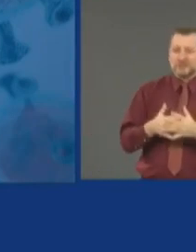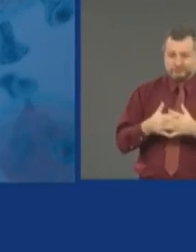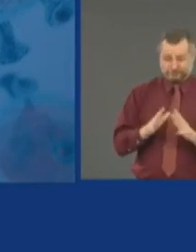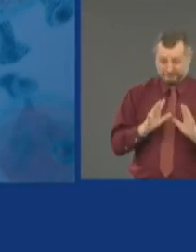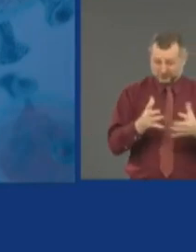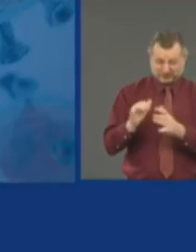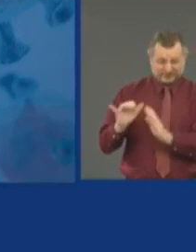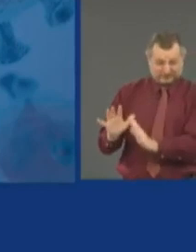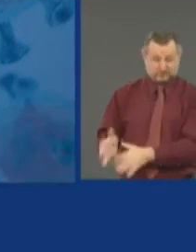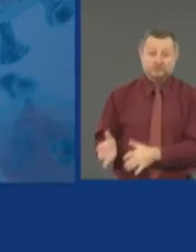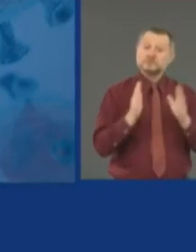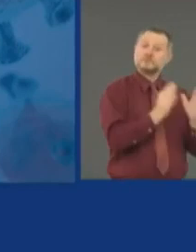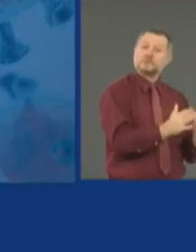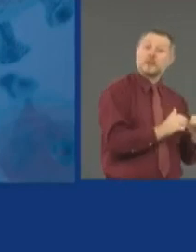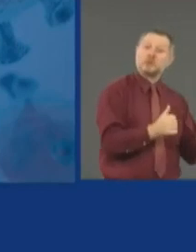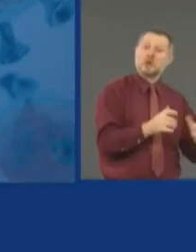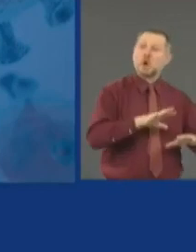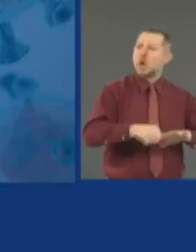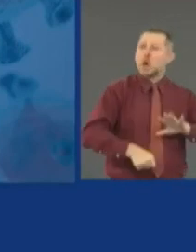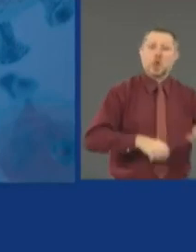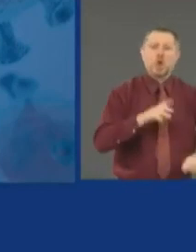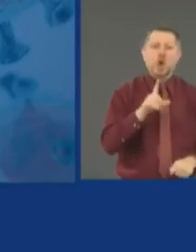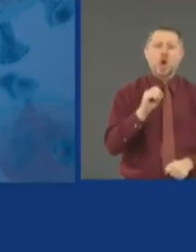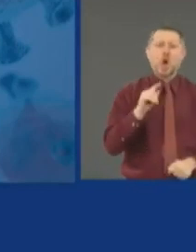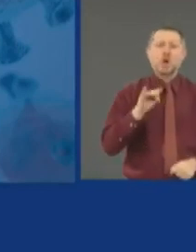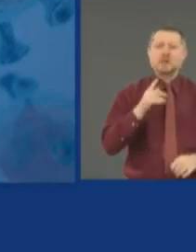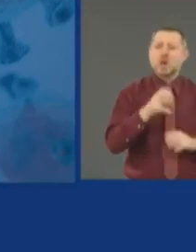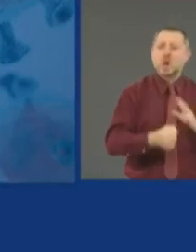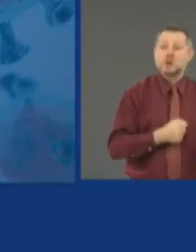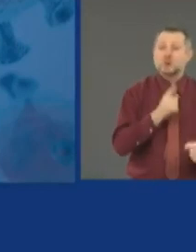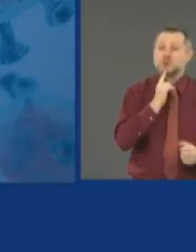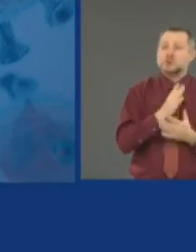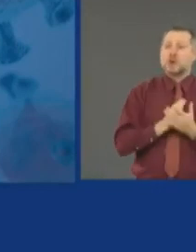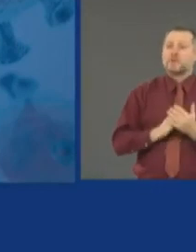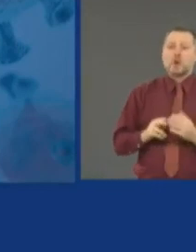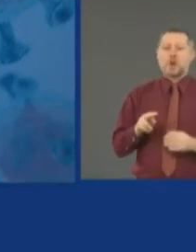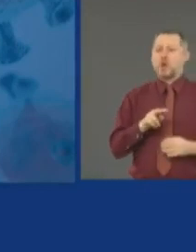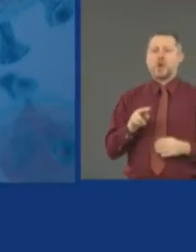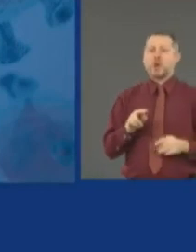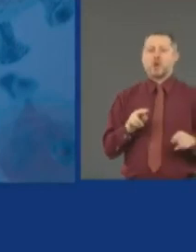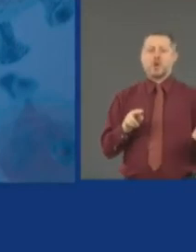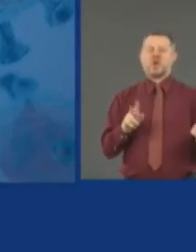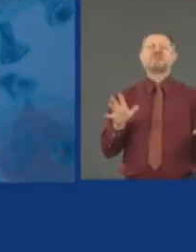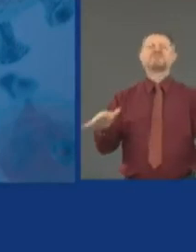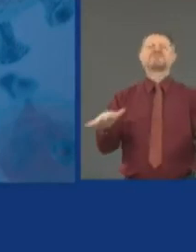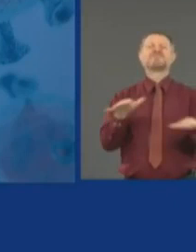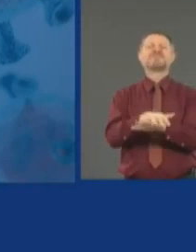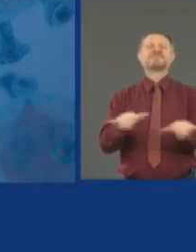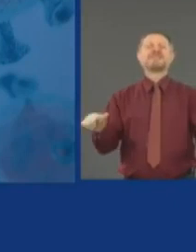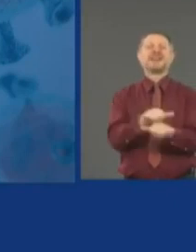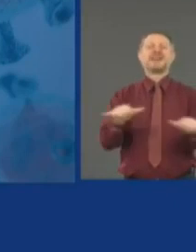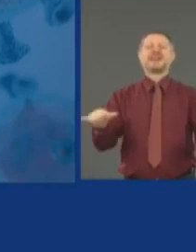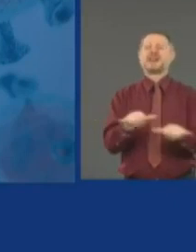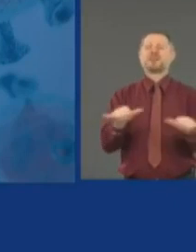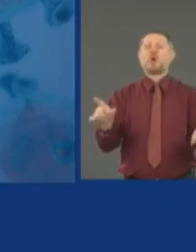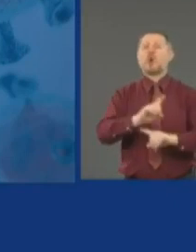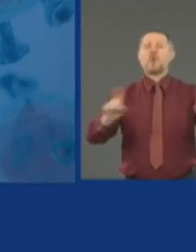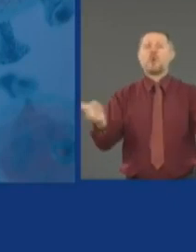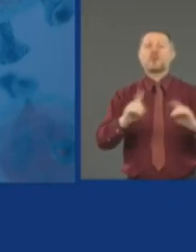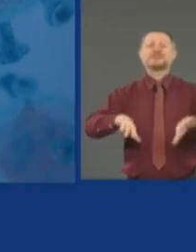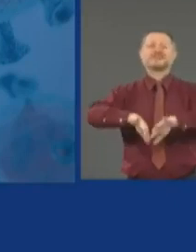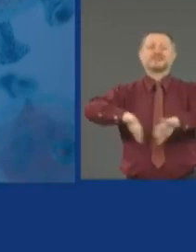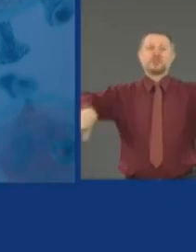And some people would like to say the protesters are the looters. No, no, they're not. They're very, very different. You have to keep them separate. So I want to